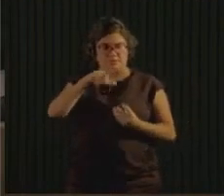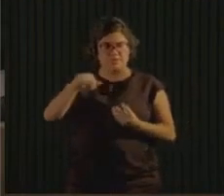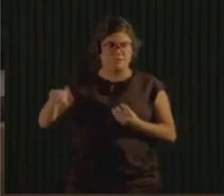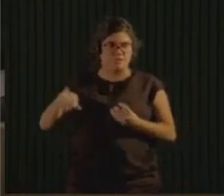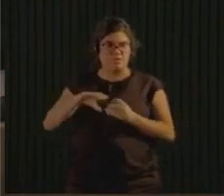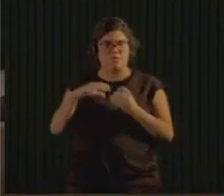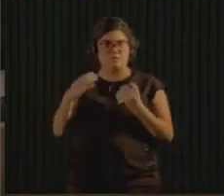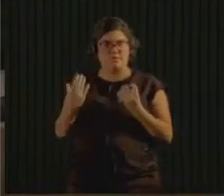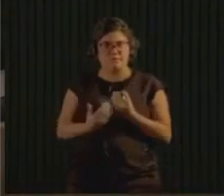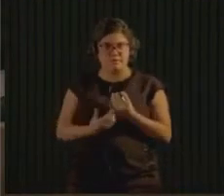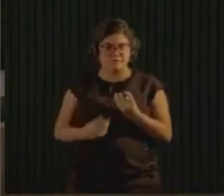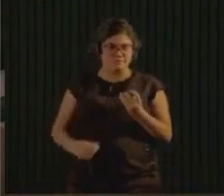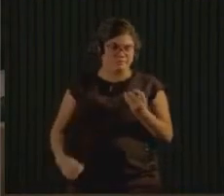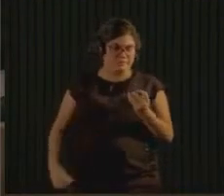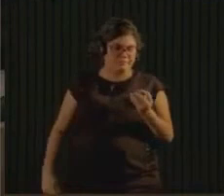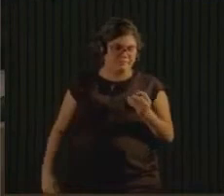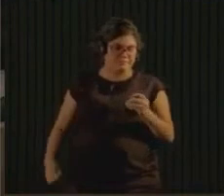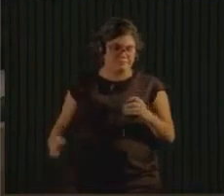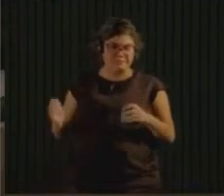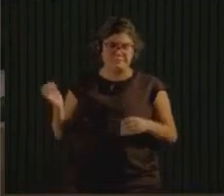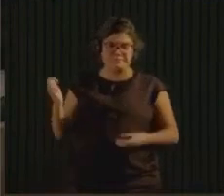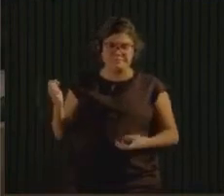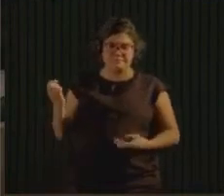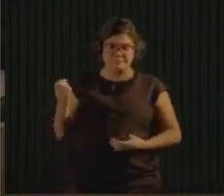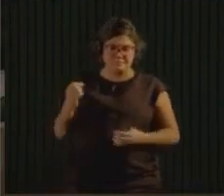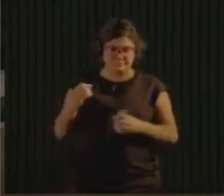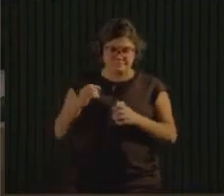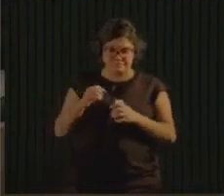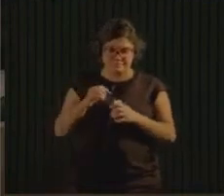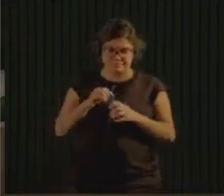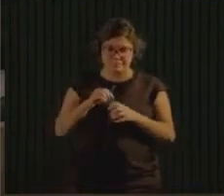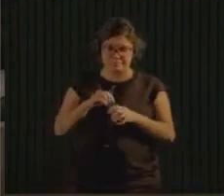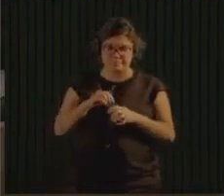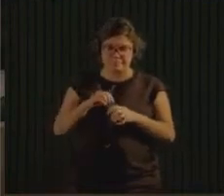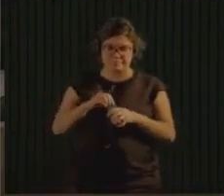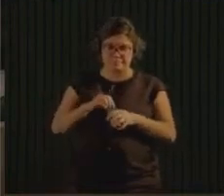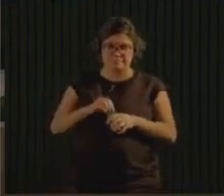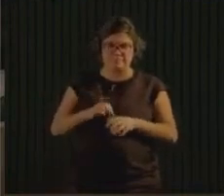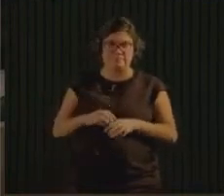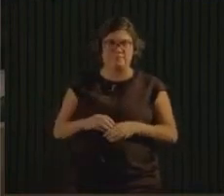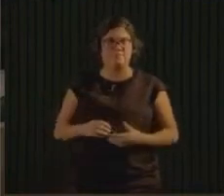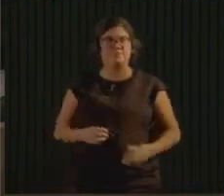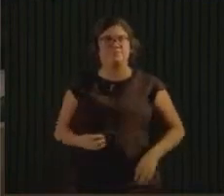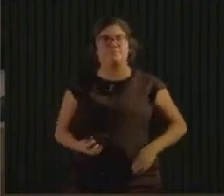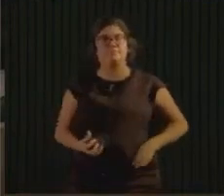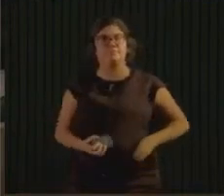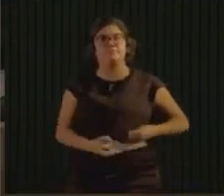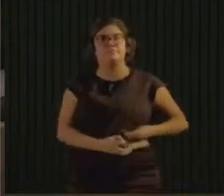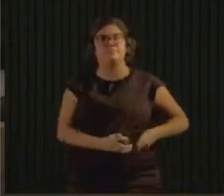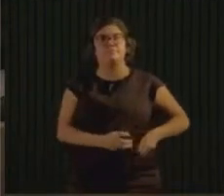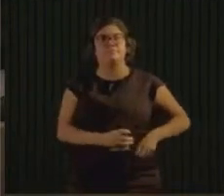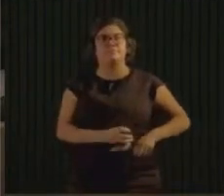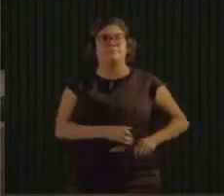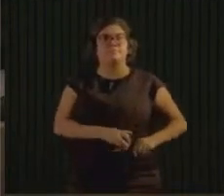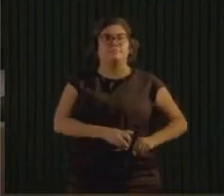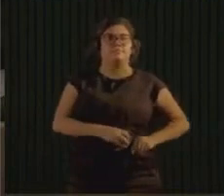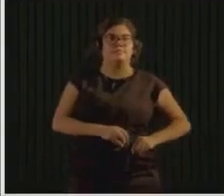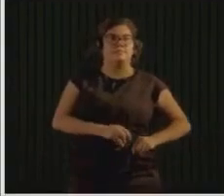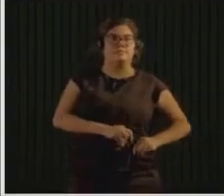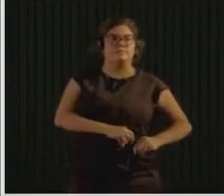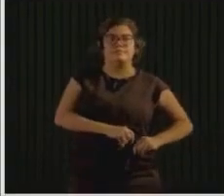It's our most favorite thing to do, to be with each other. This picture is actually from 2013 in Berkeley,